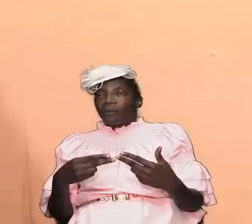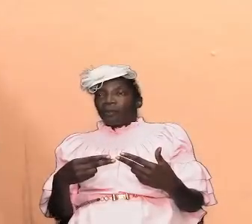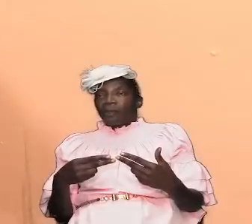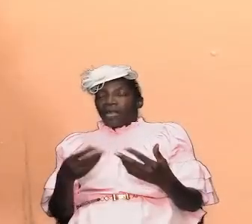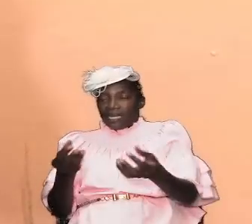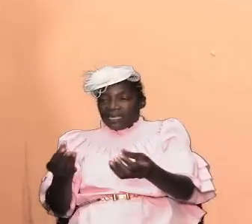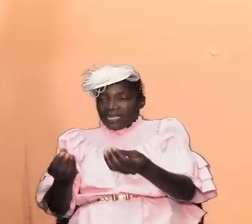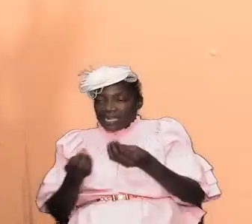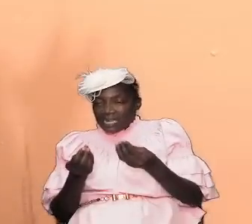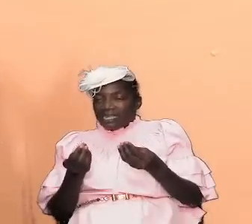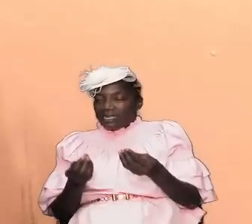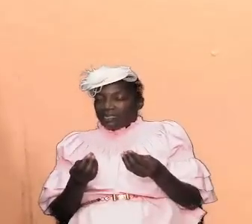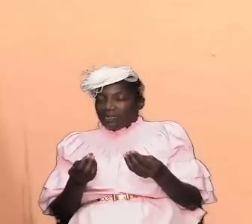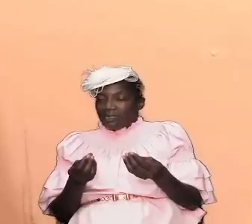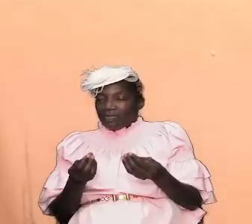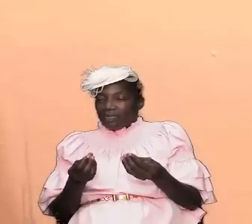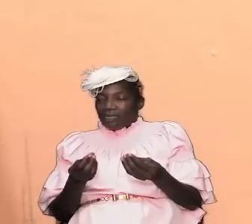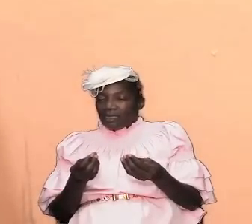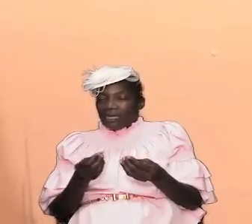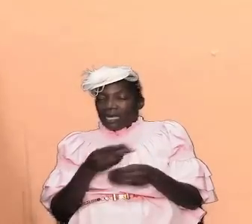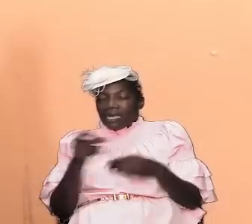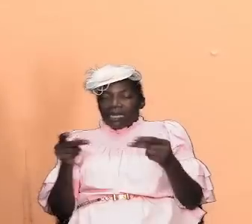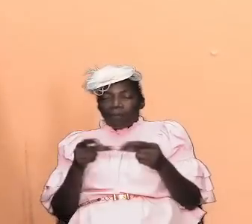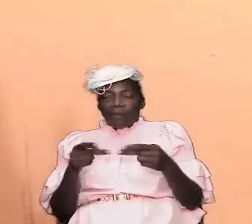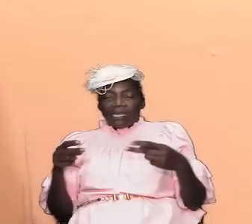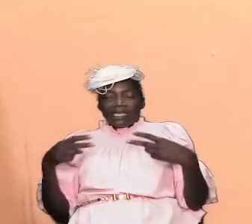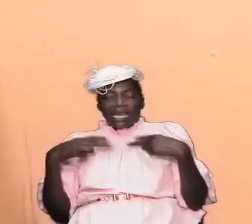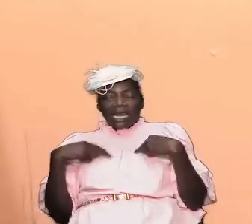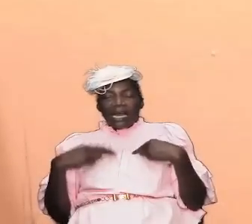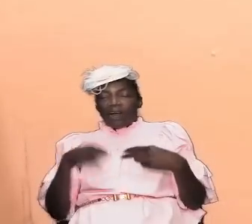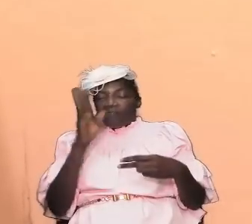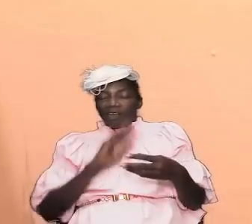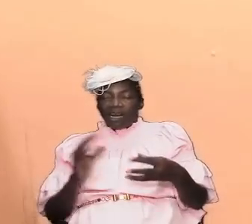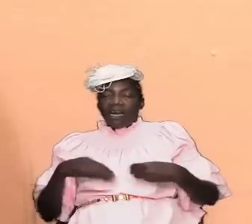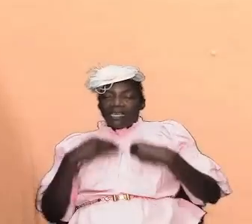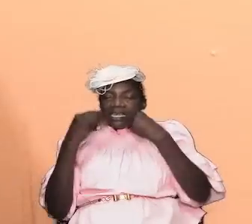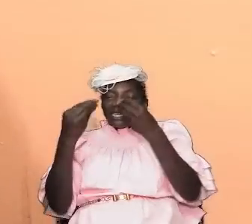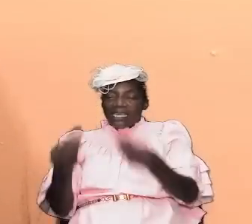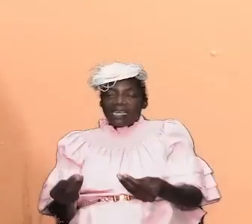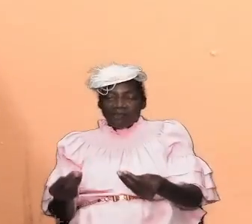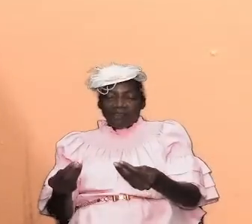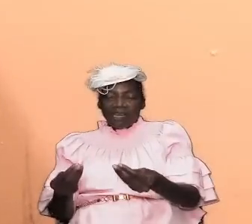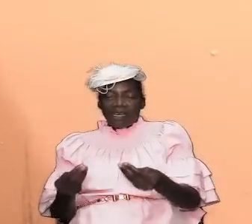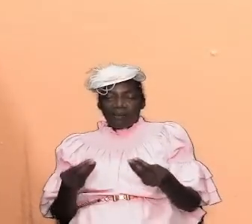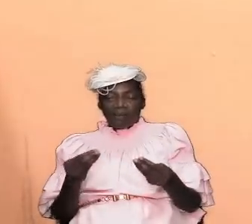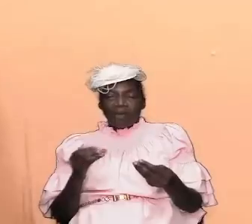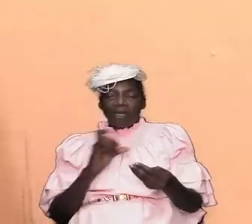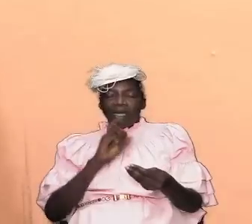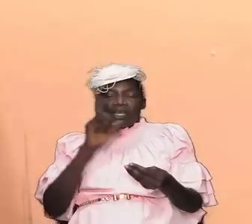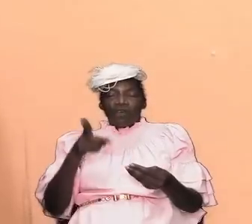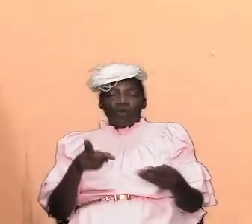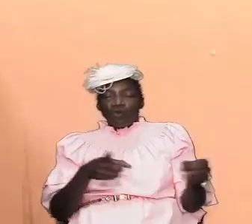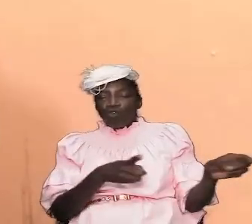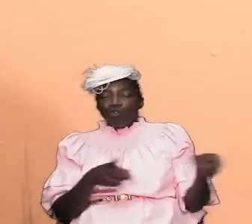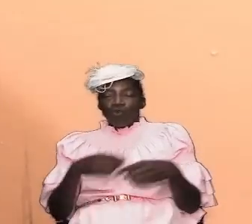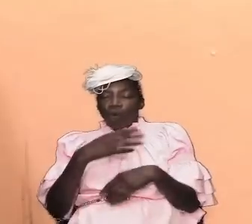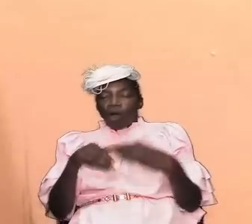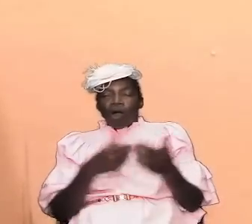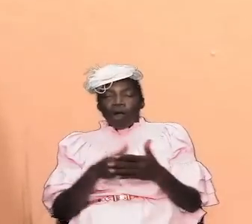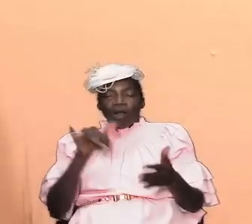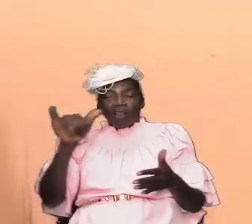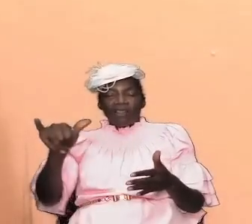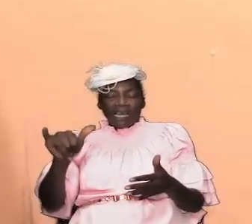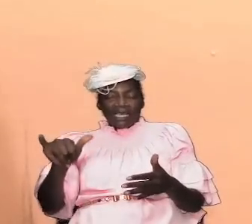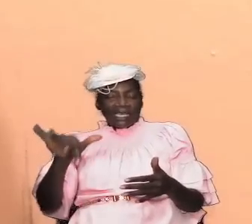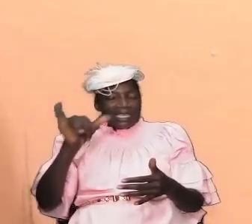in the space that they had that god had given to them and they could do all of that and yet